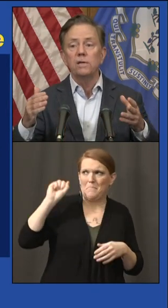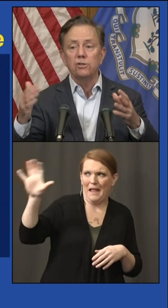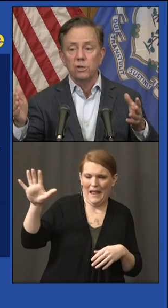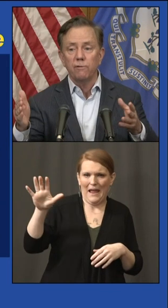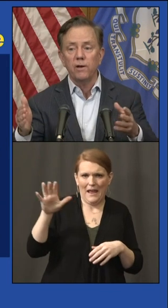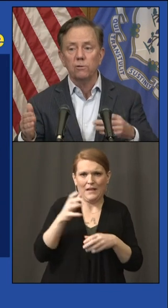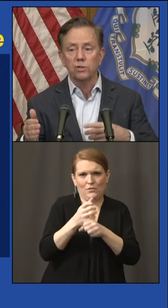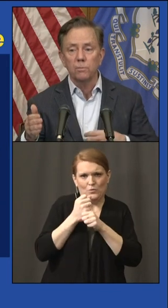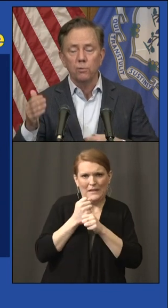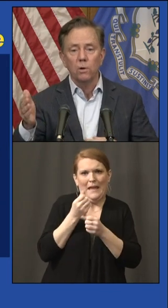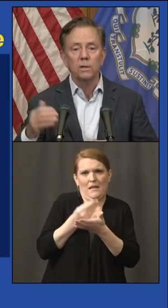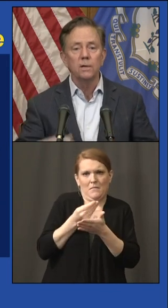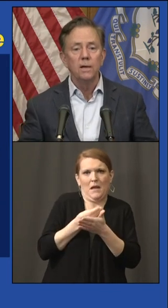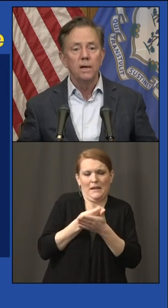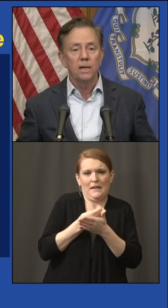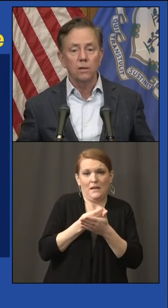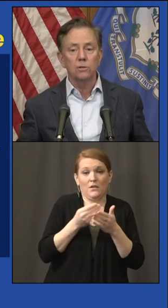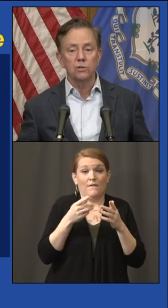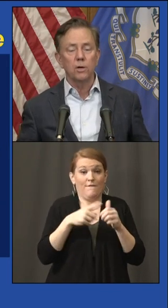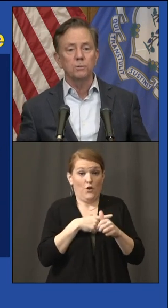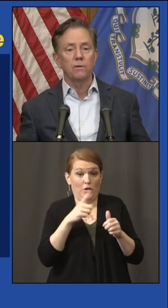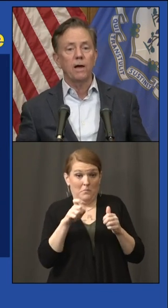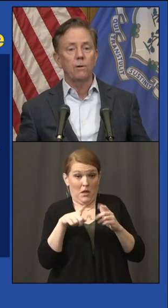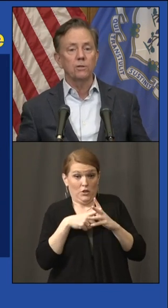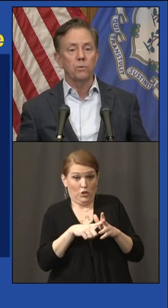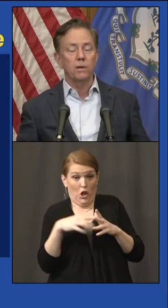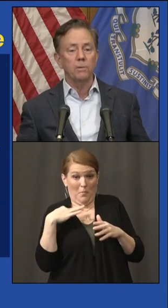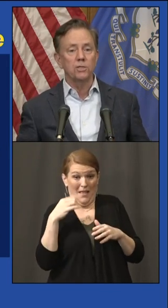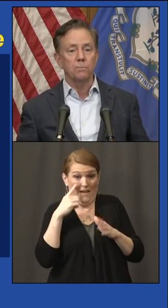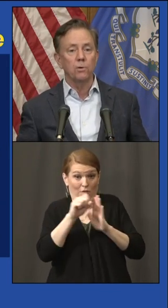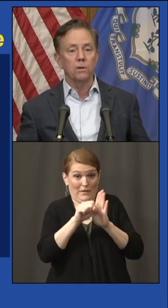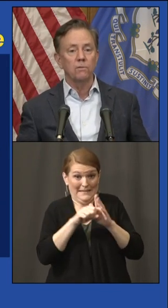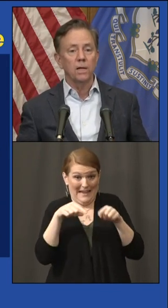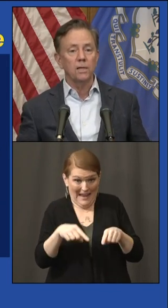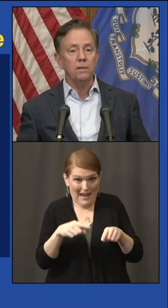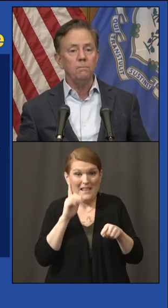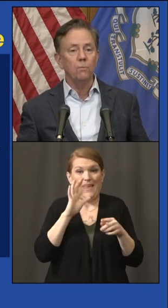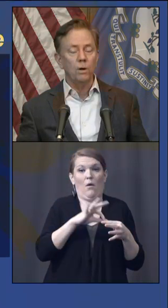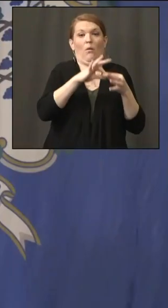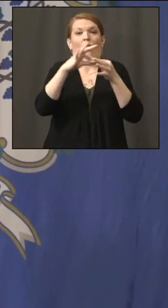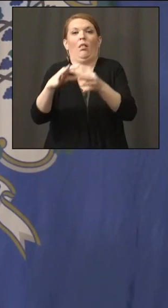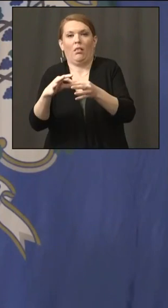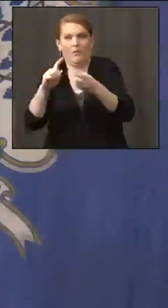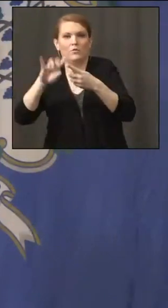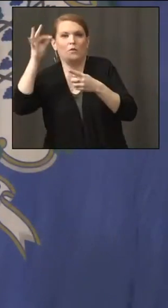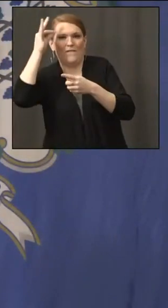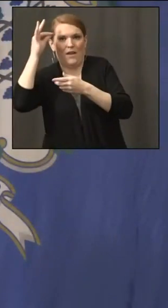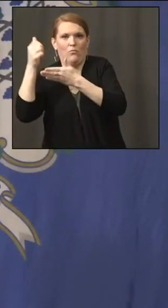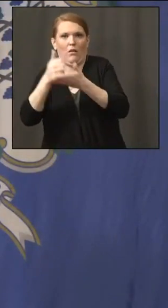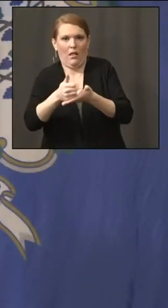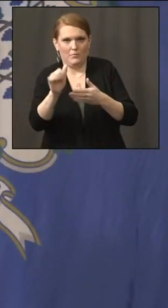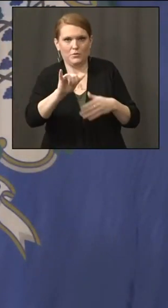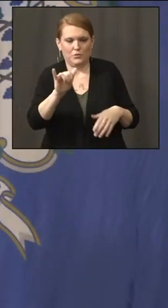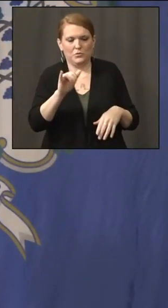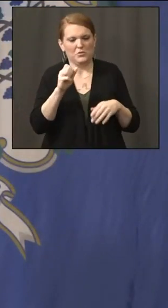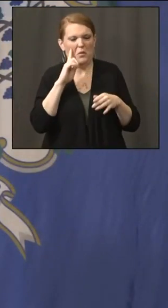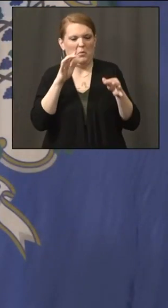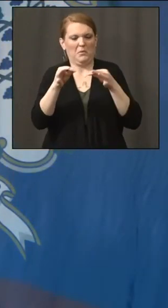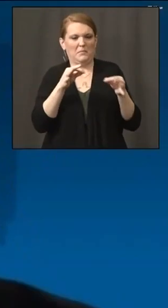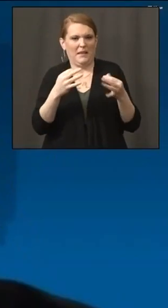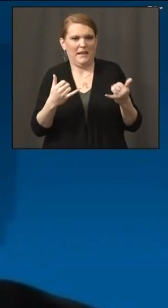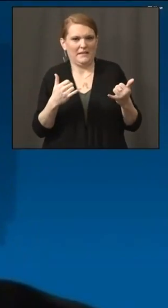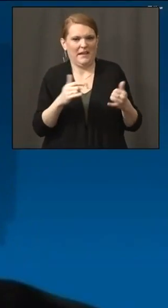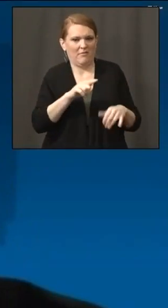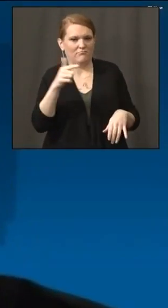is a bridge to the federal support, and a little description of how else we can be supportive. Glenland, welcome. Thank you, Governor.